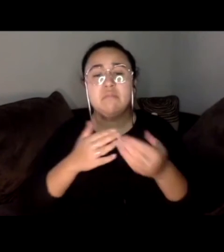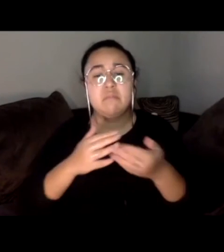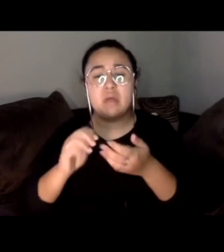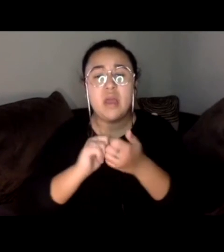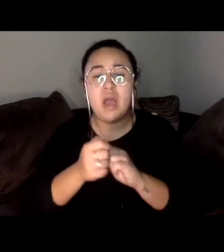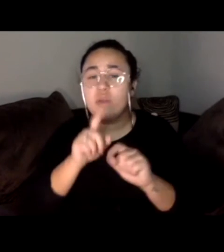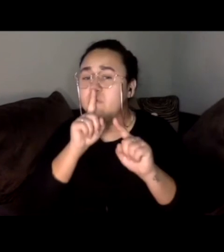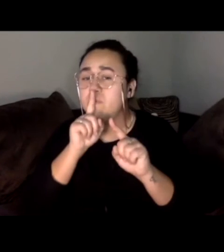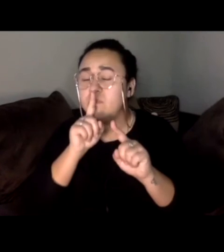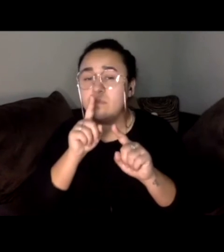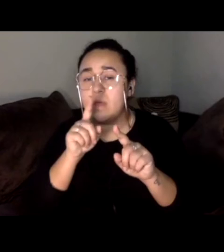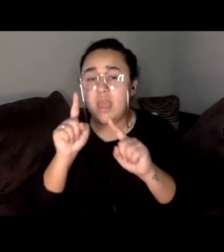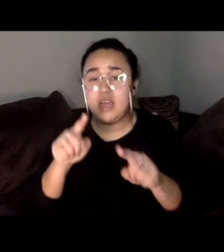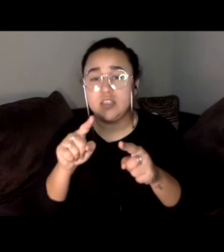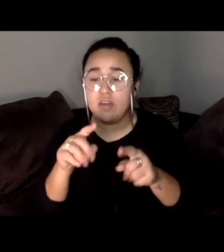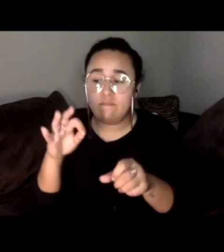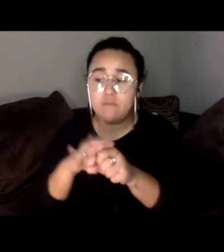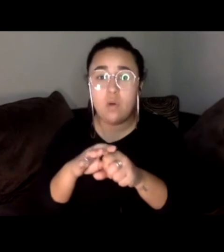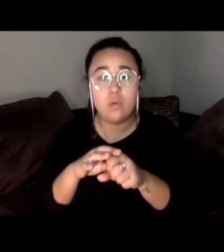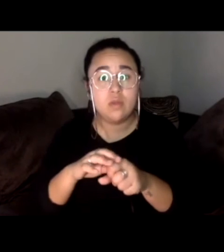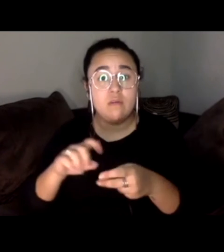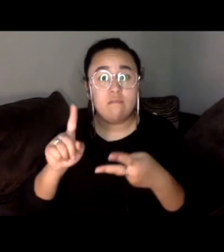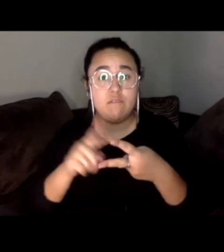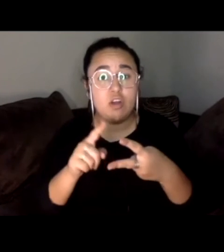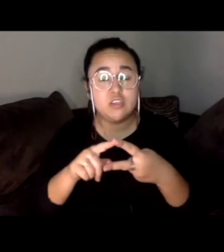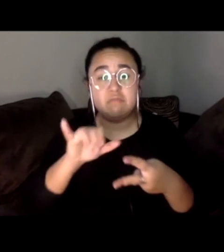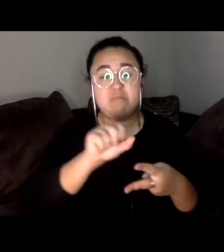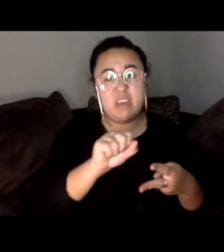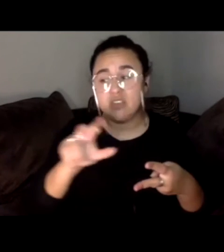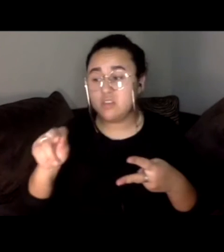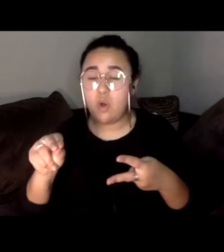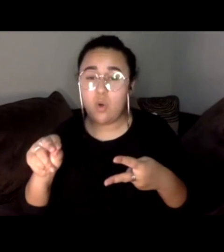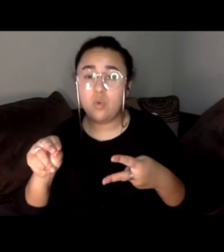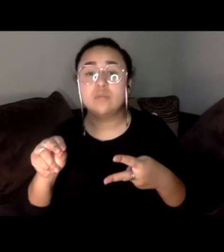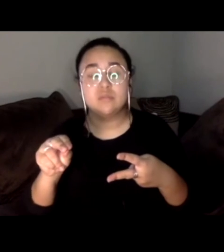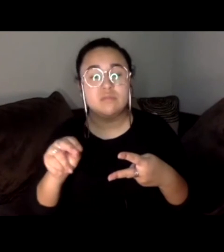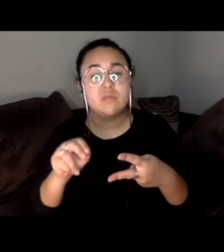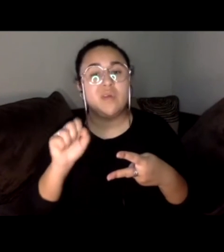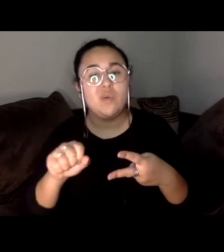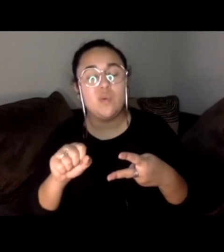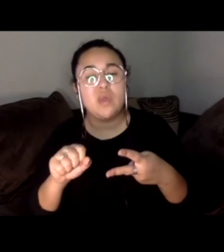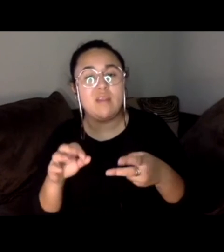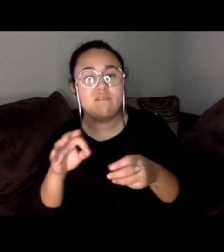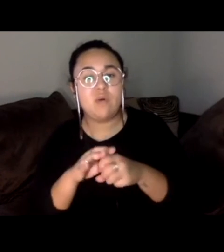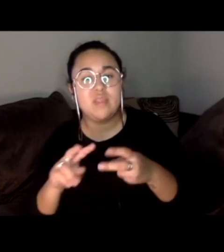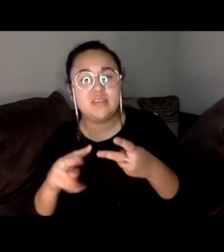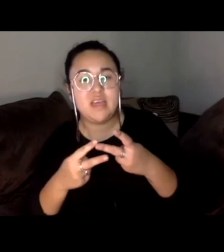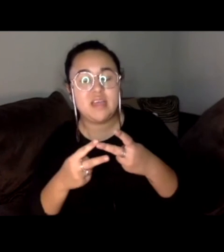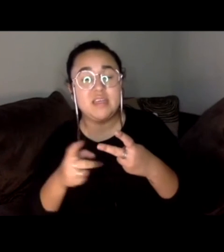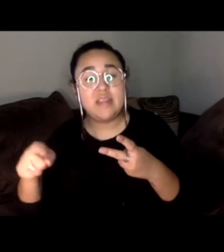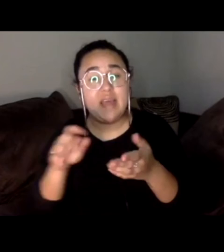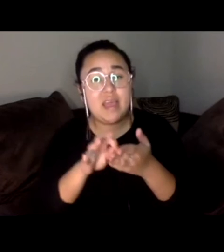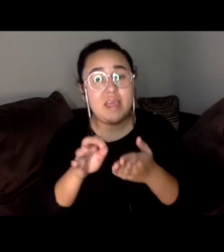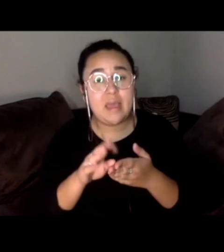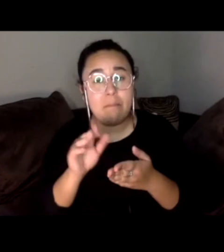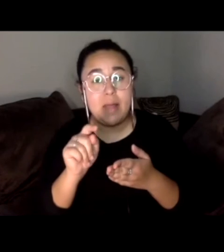answer the second question. And then another point of clarity is that when they count the ballots, they're going to count the ballots on the first question